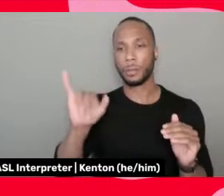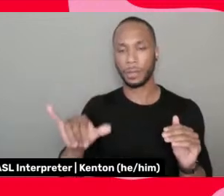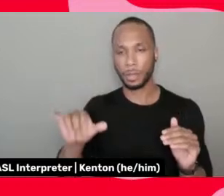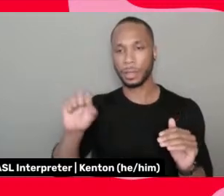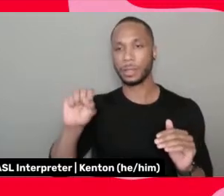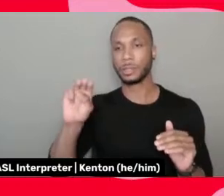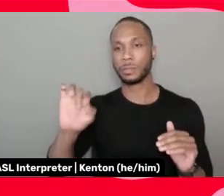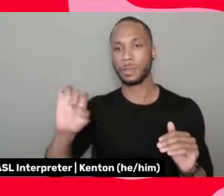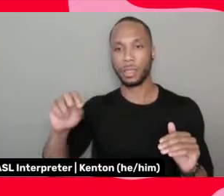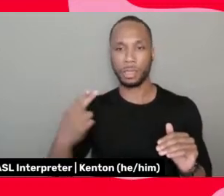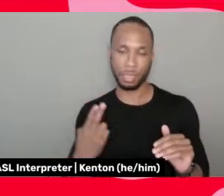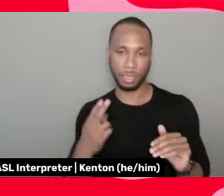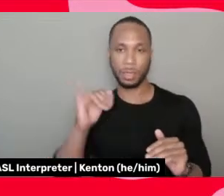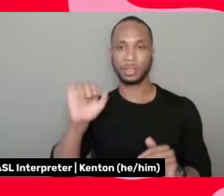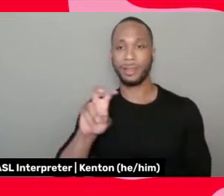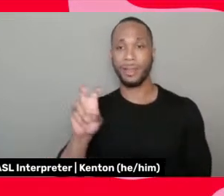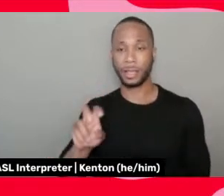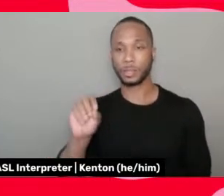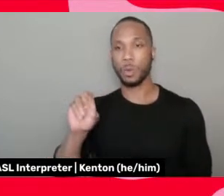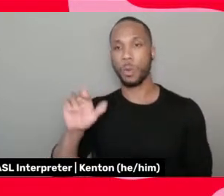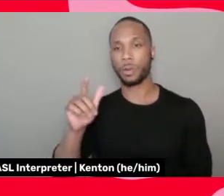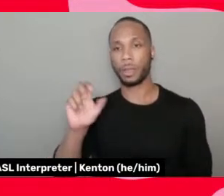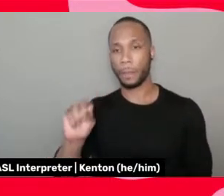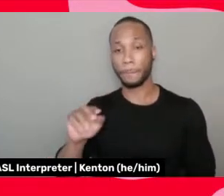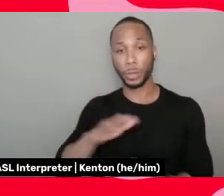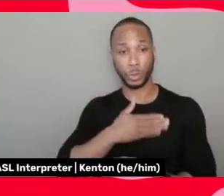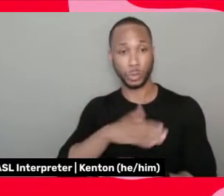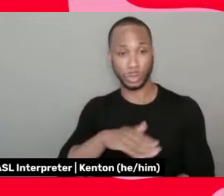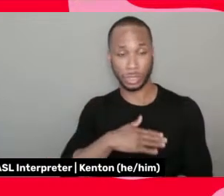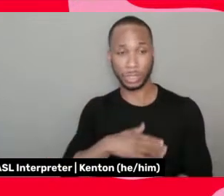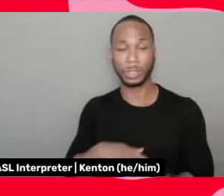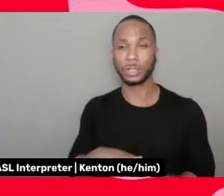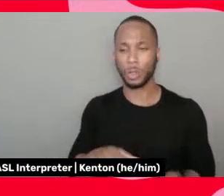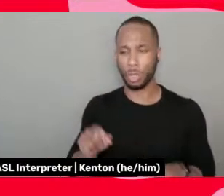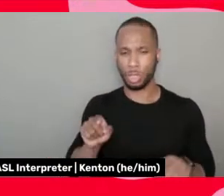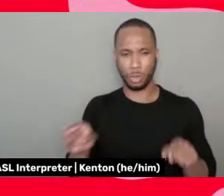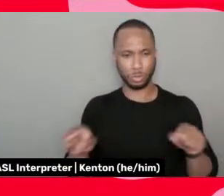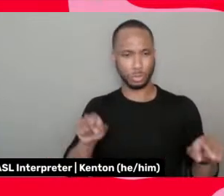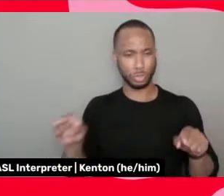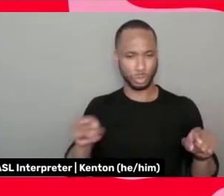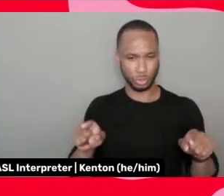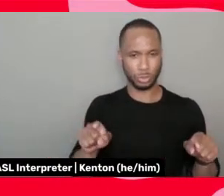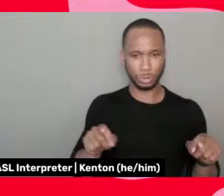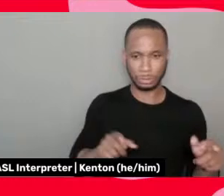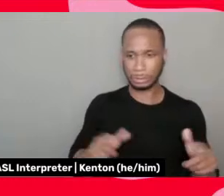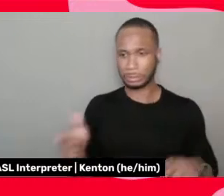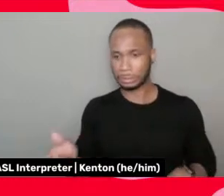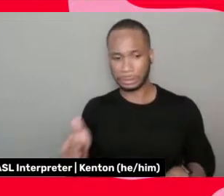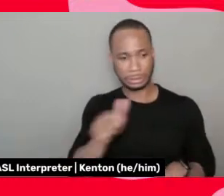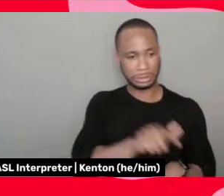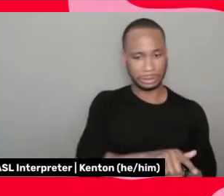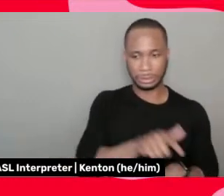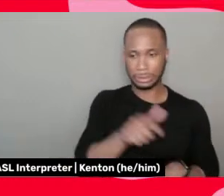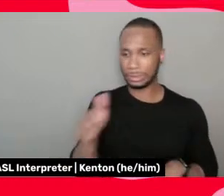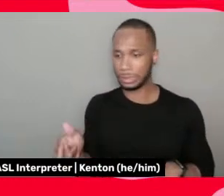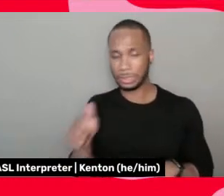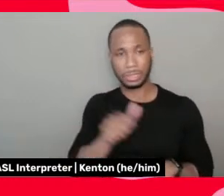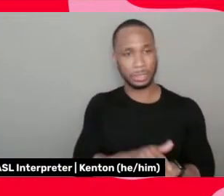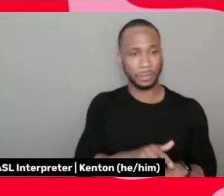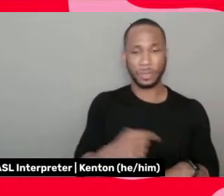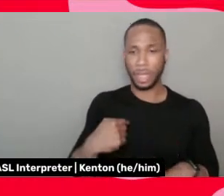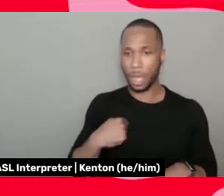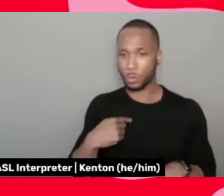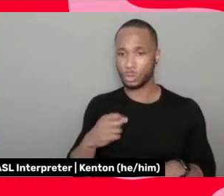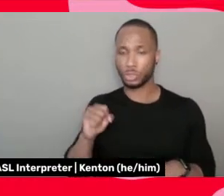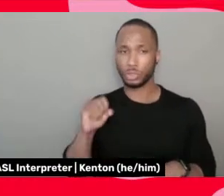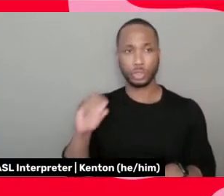music. And I was in between, I was in between both of those two forms. And I was, I was so choreographically,